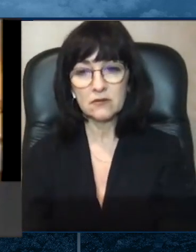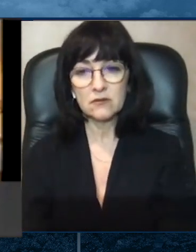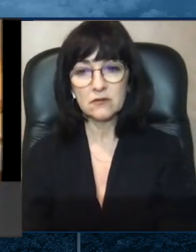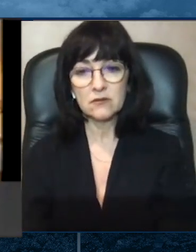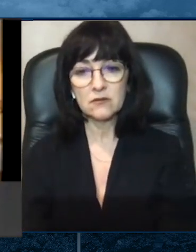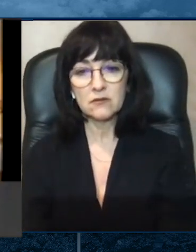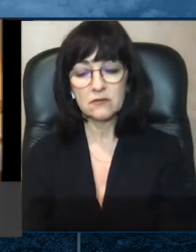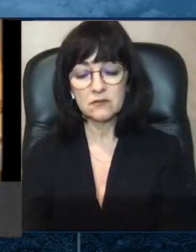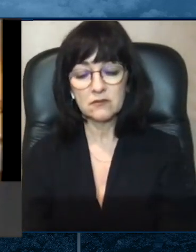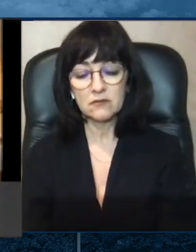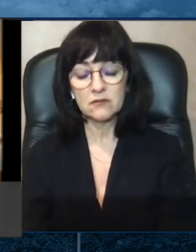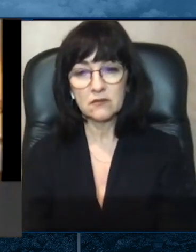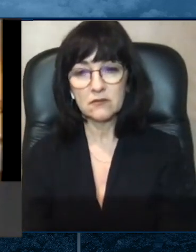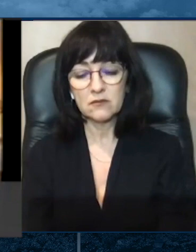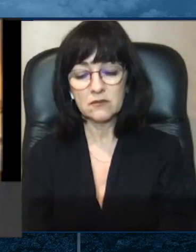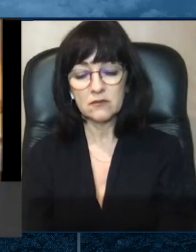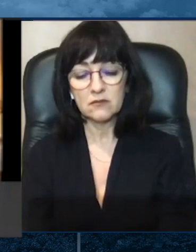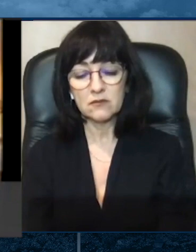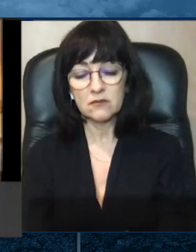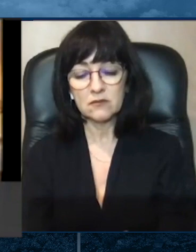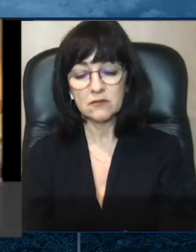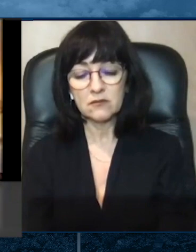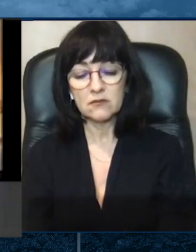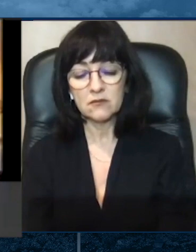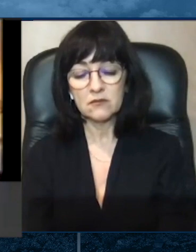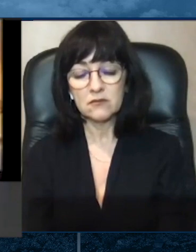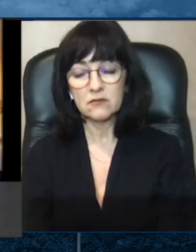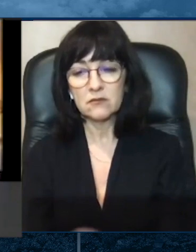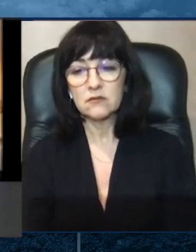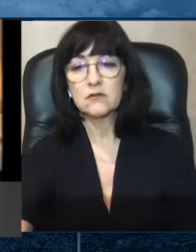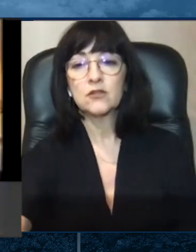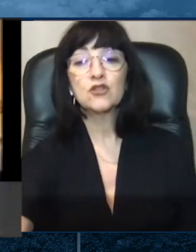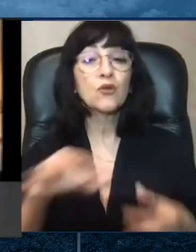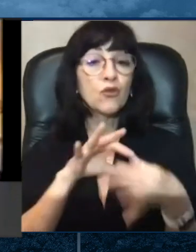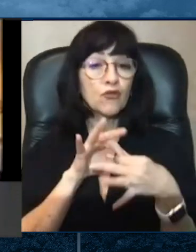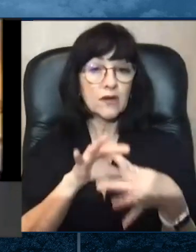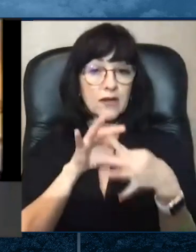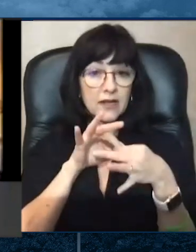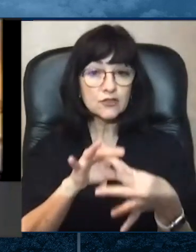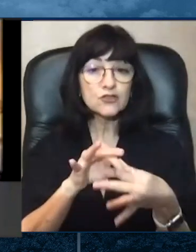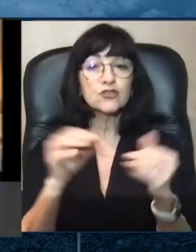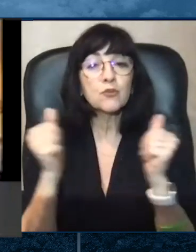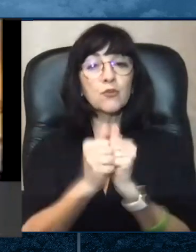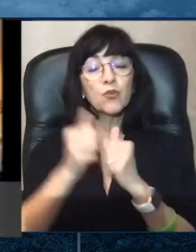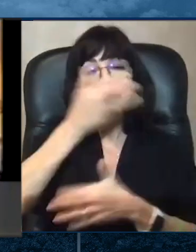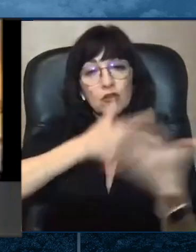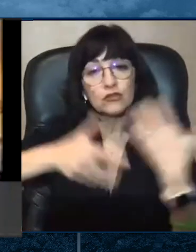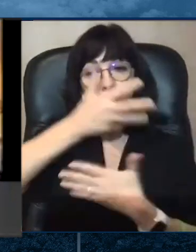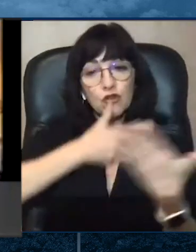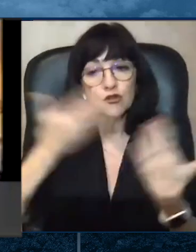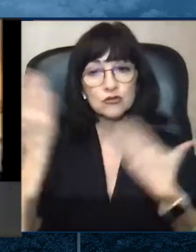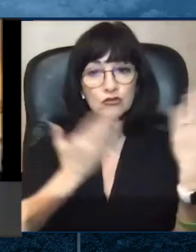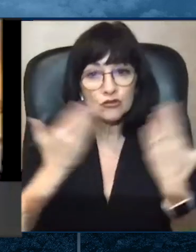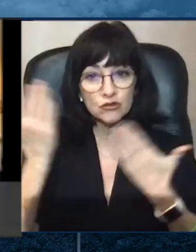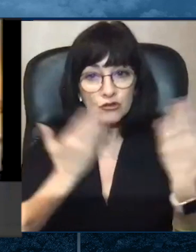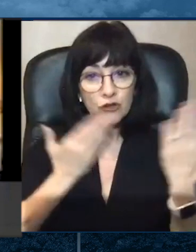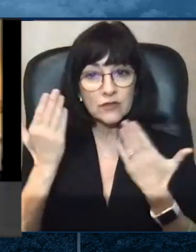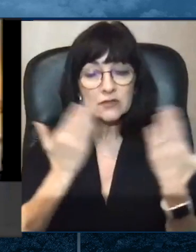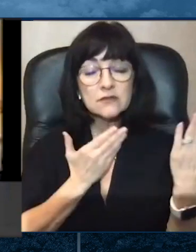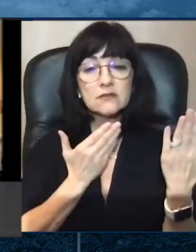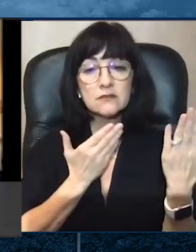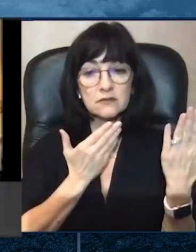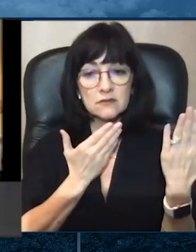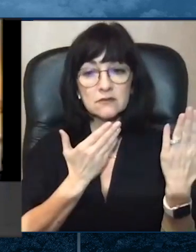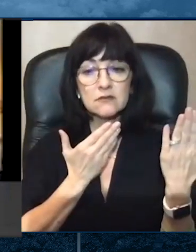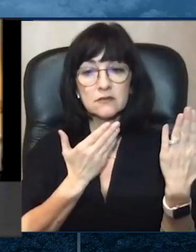y Servicios Sociales, que nos ayuda a cumplir nuestra misión. Todos los